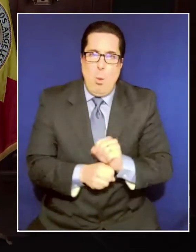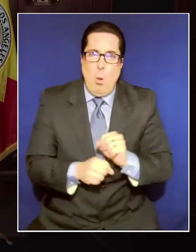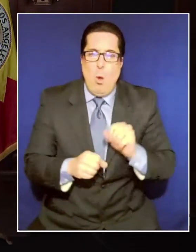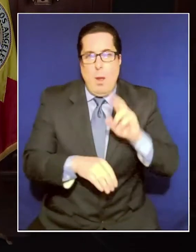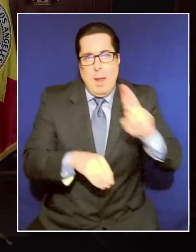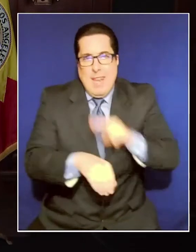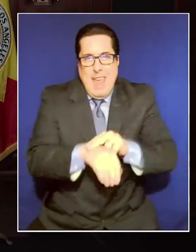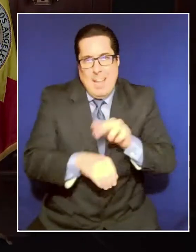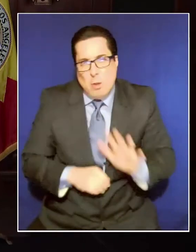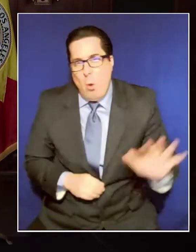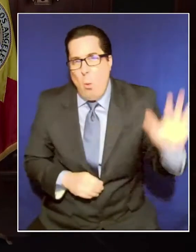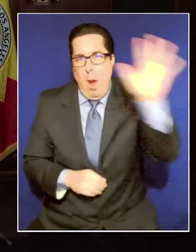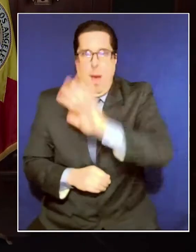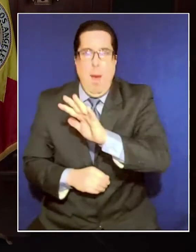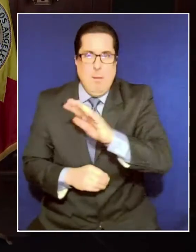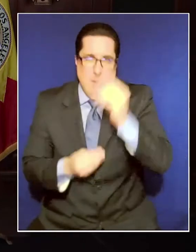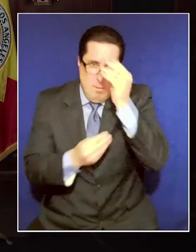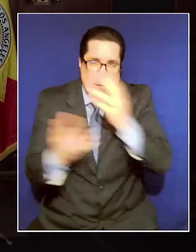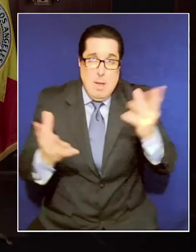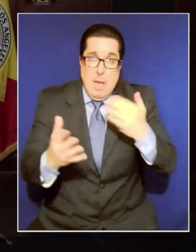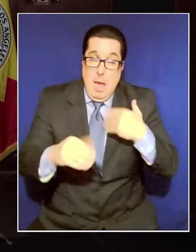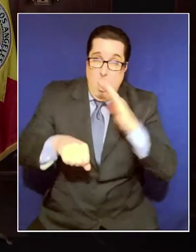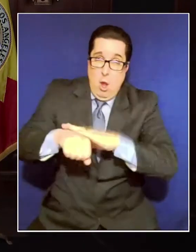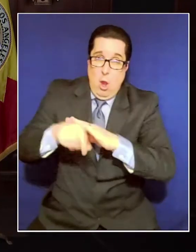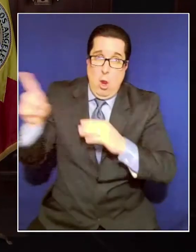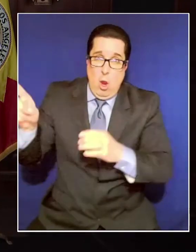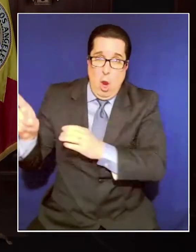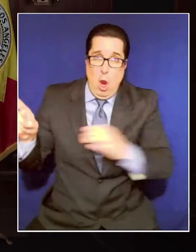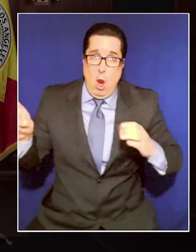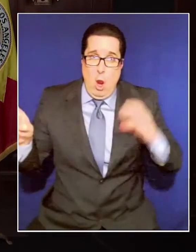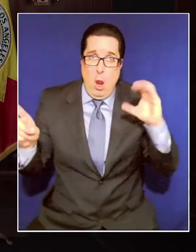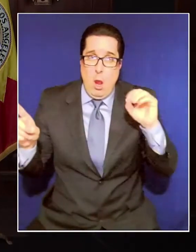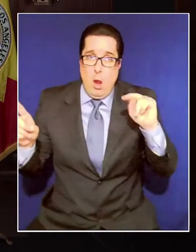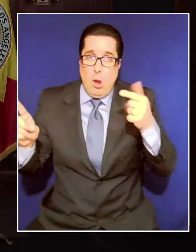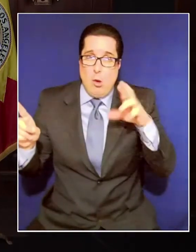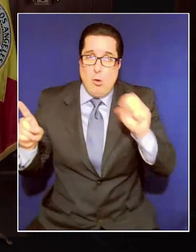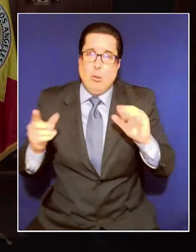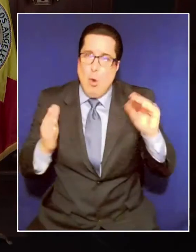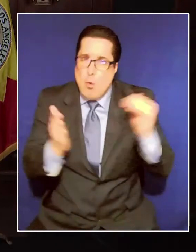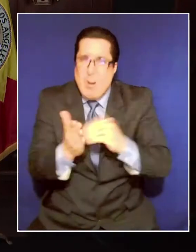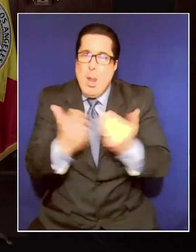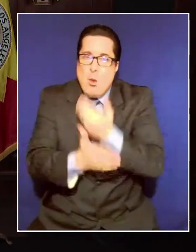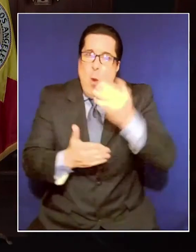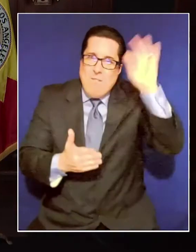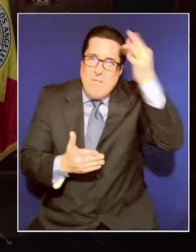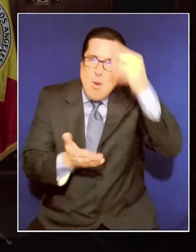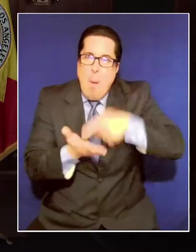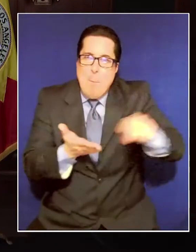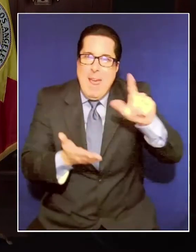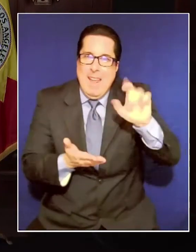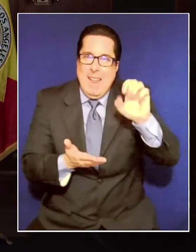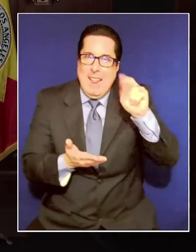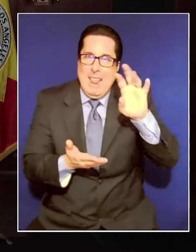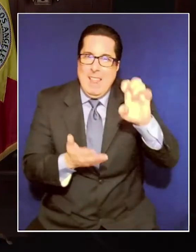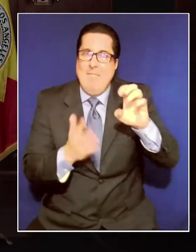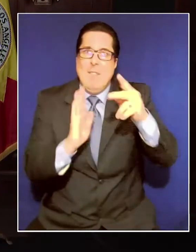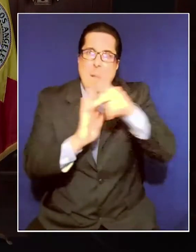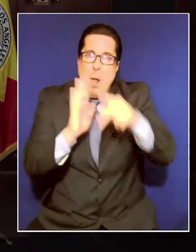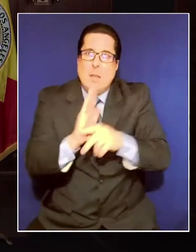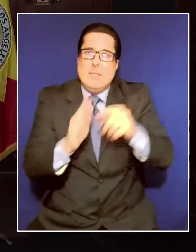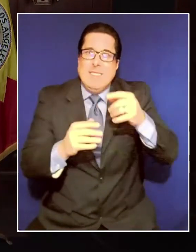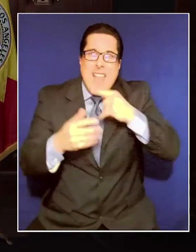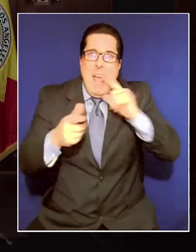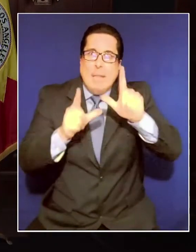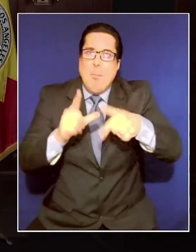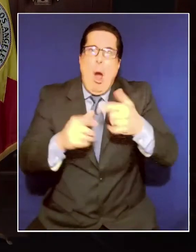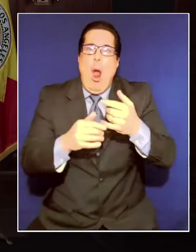I urge at the same time Congress to renew the federal paid leave policy that expired at the end of last year for employees of businesses